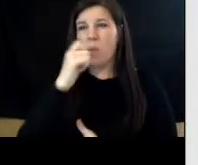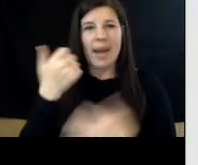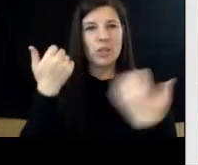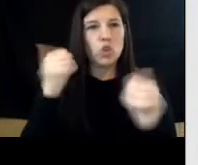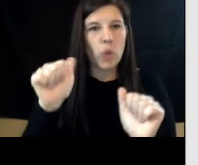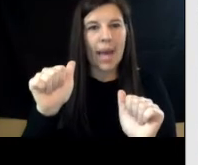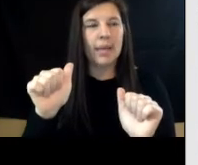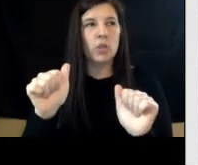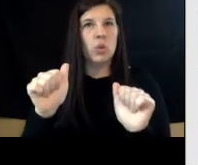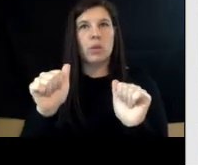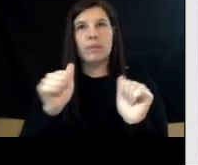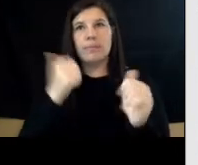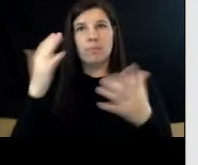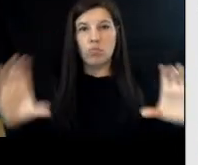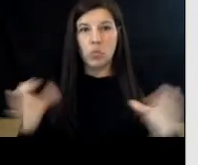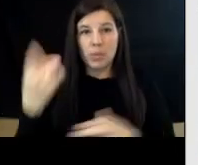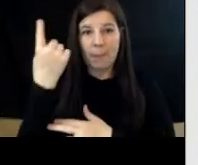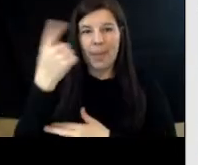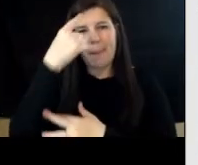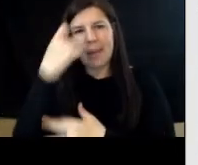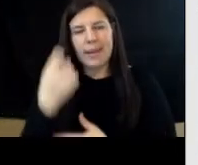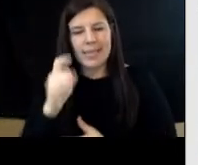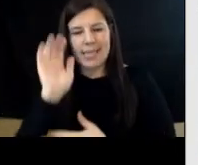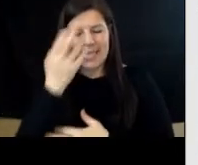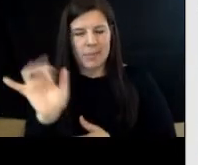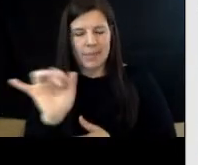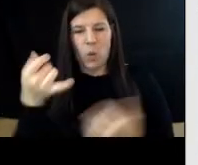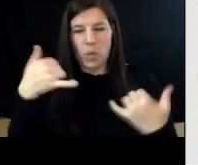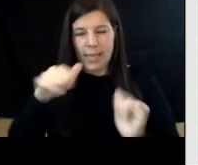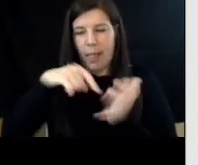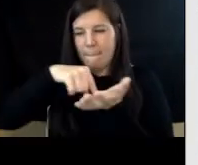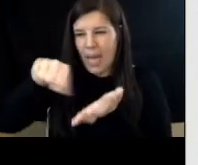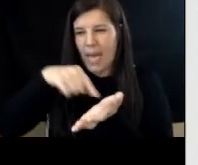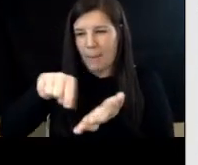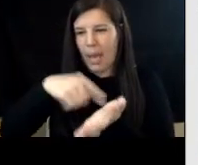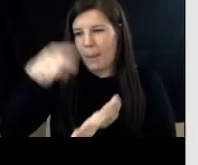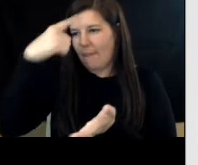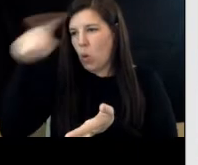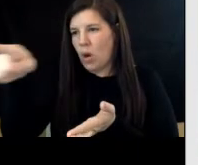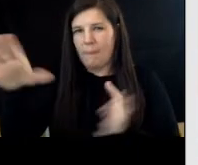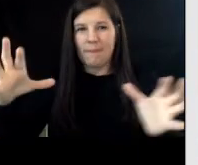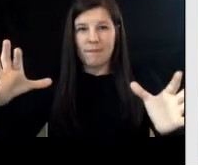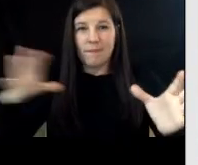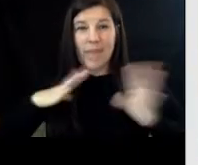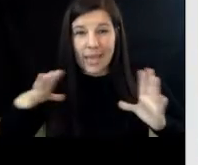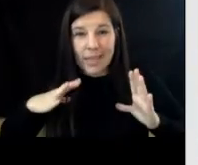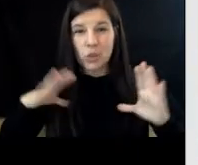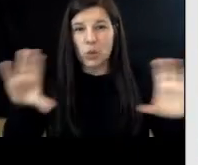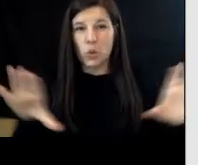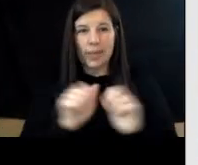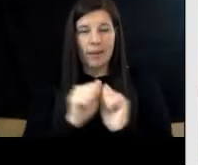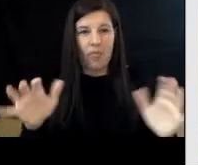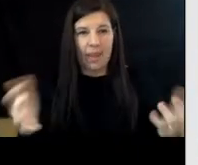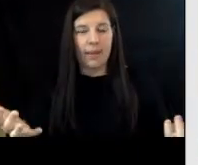because it seems like we still paying for him to be on vacation doing nothing and nothing